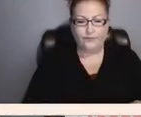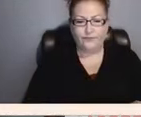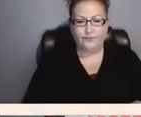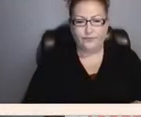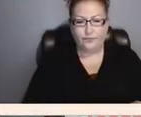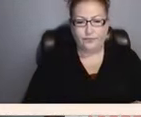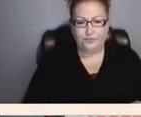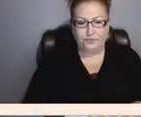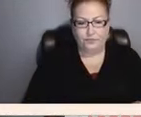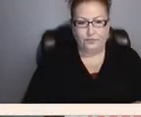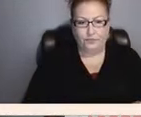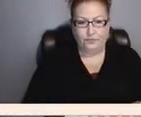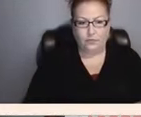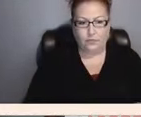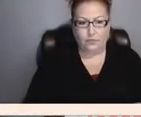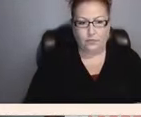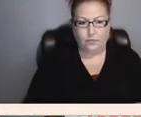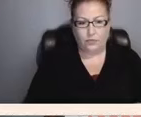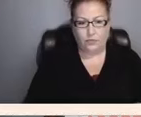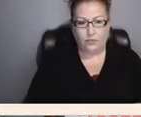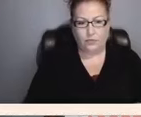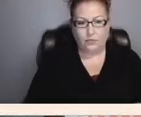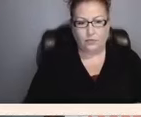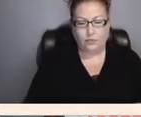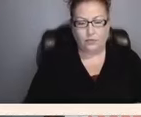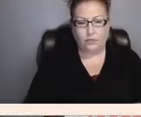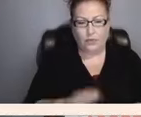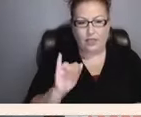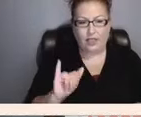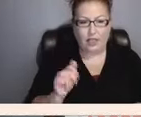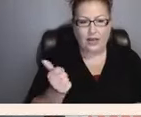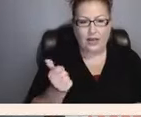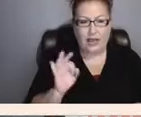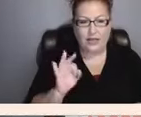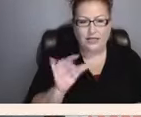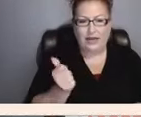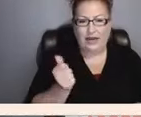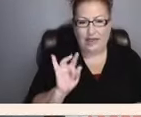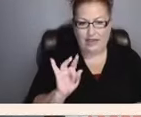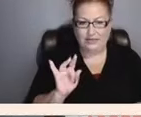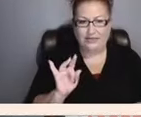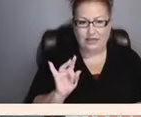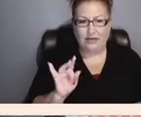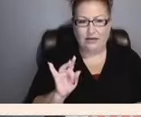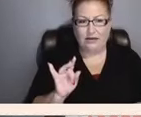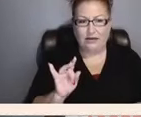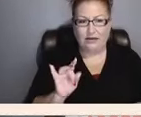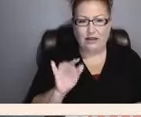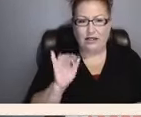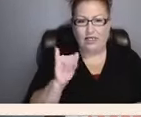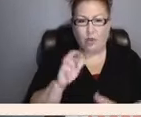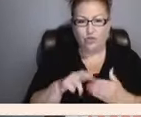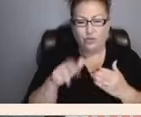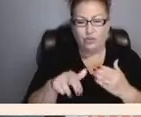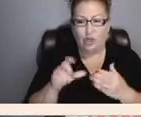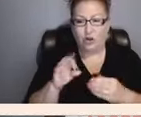And then 1918, this was very important. As a result of all the large number of World War